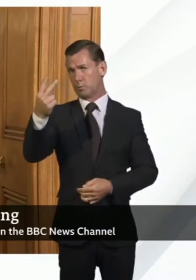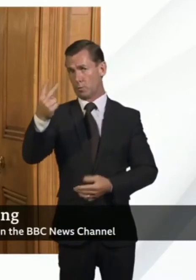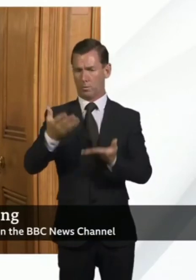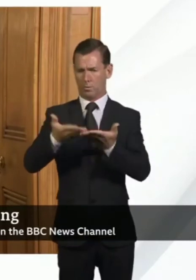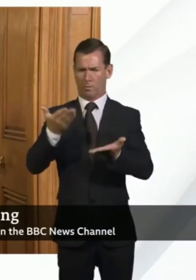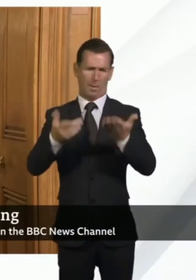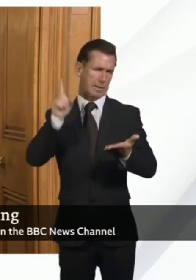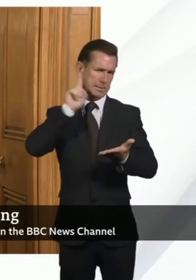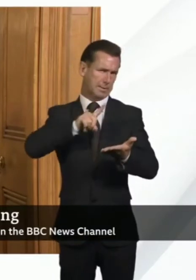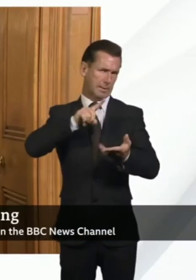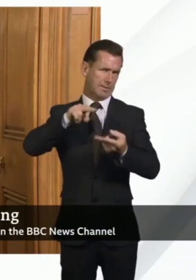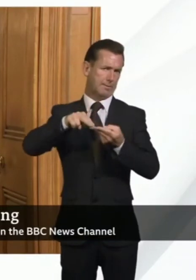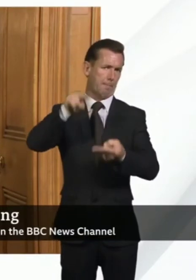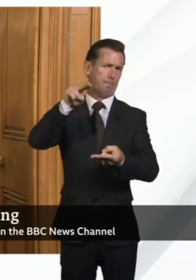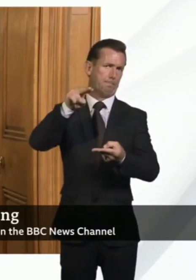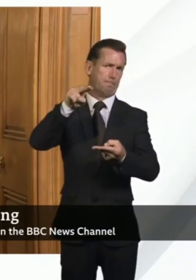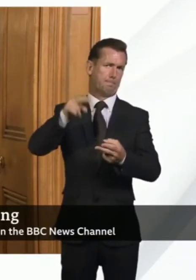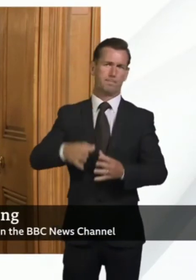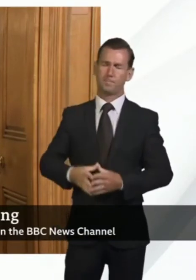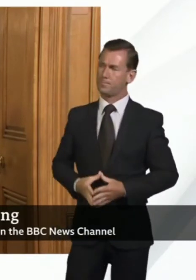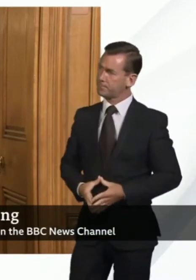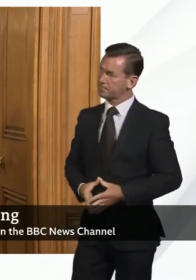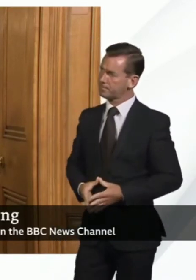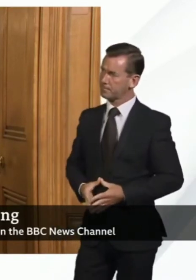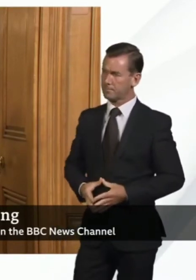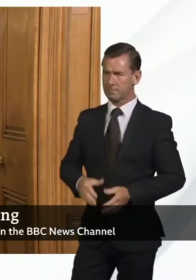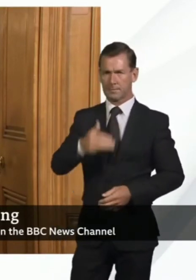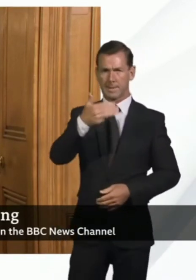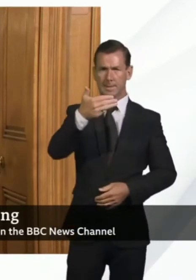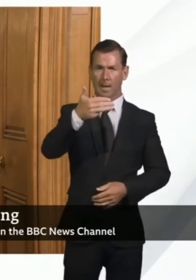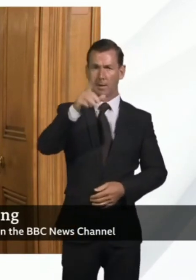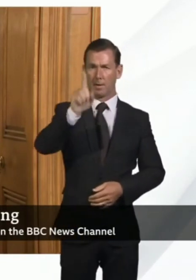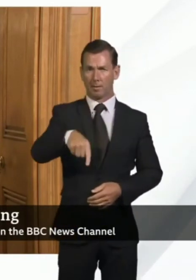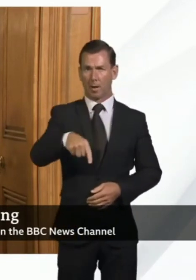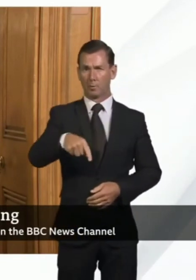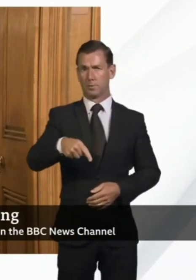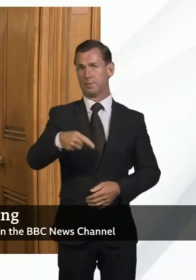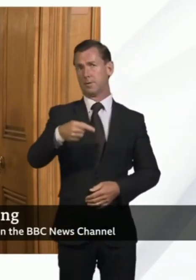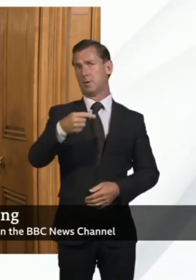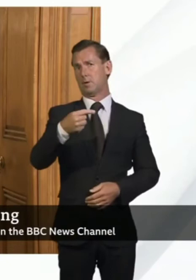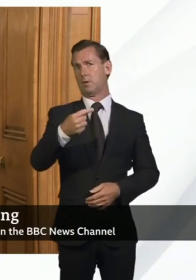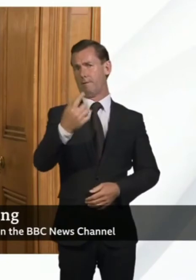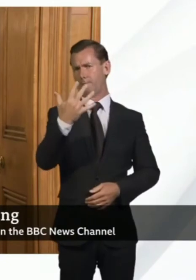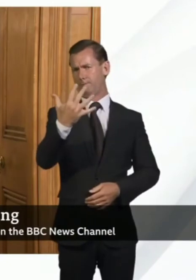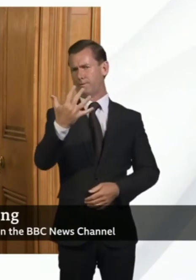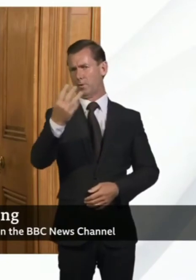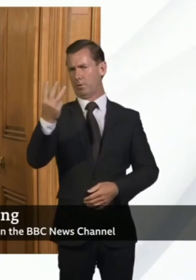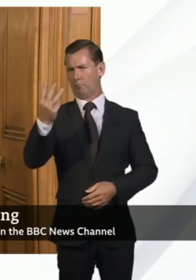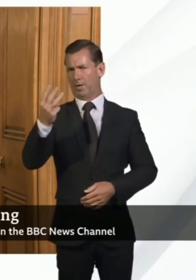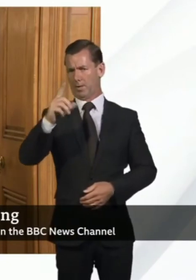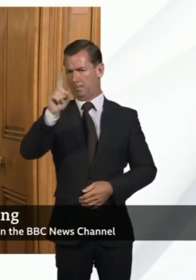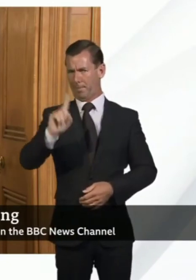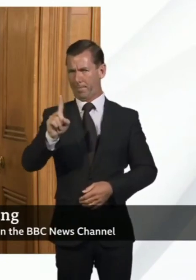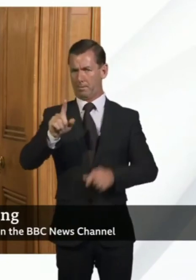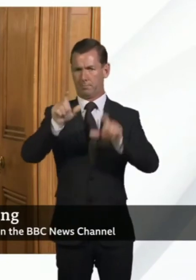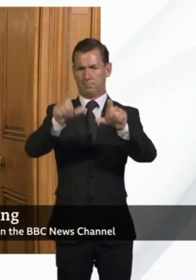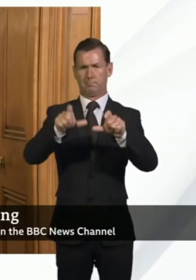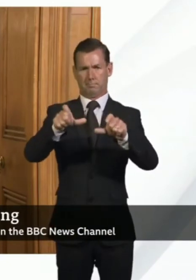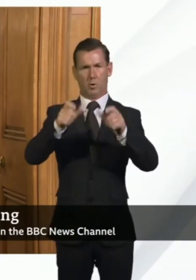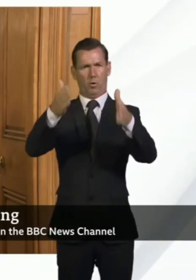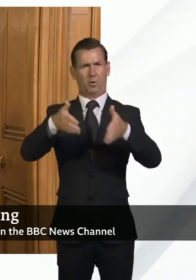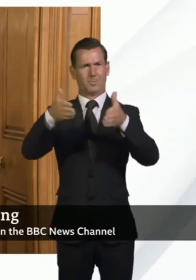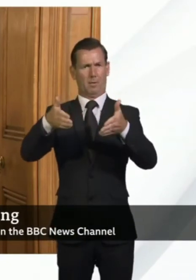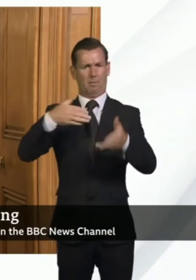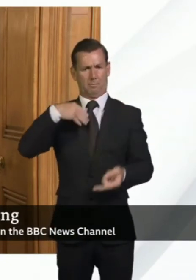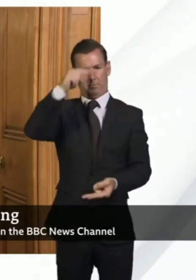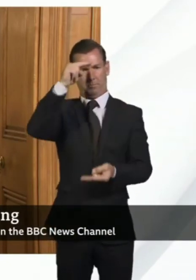since yesterday. 9,953 people are currently in hospital with coronavirus. That